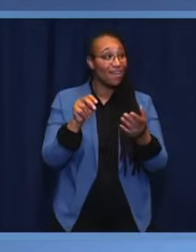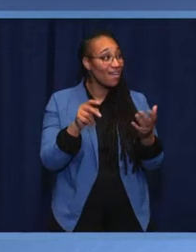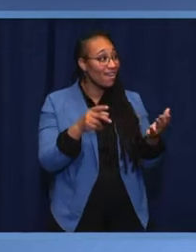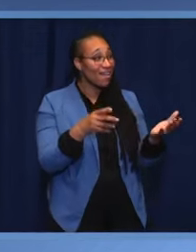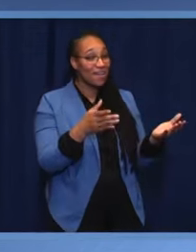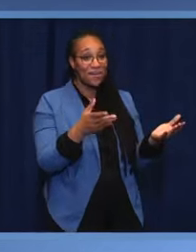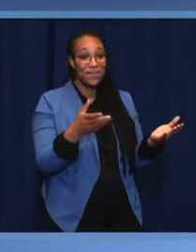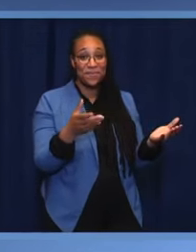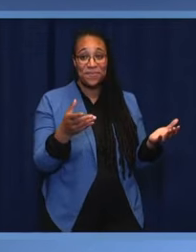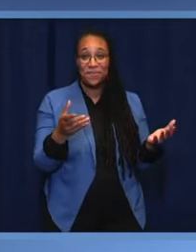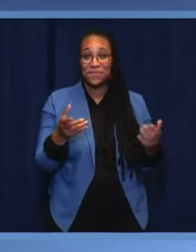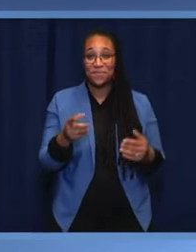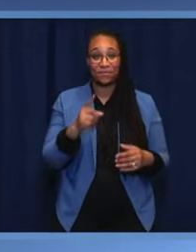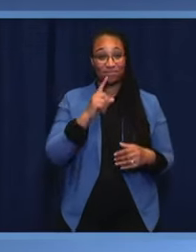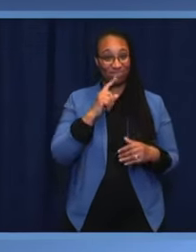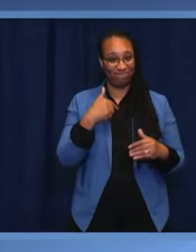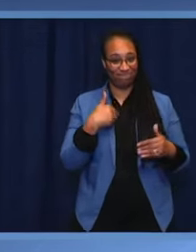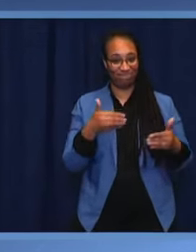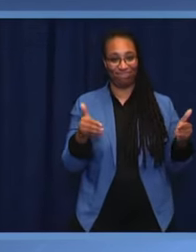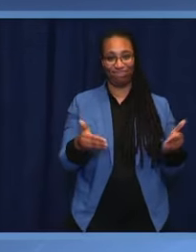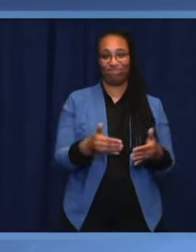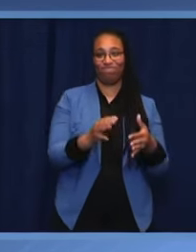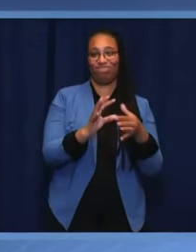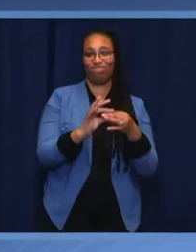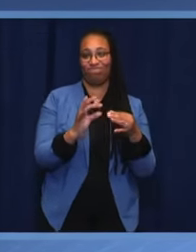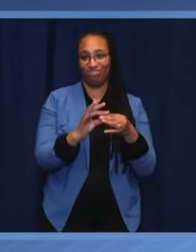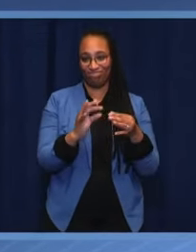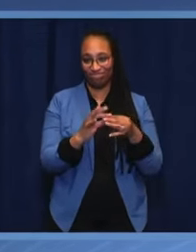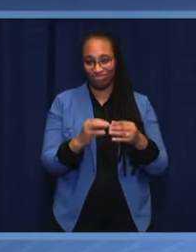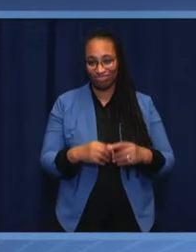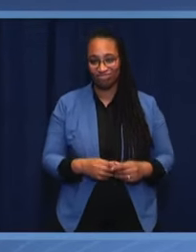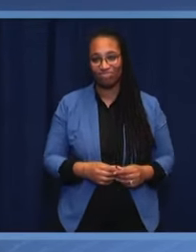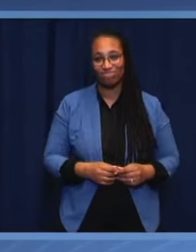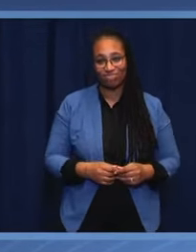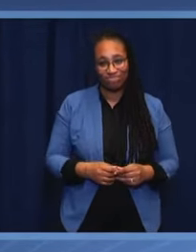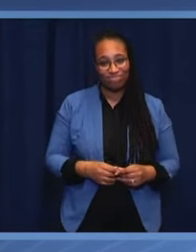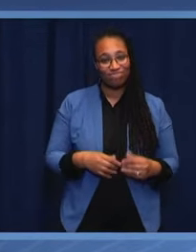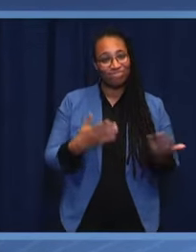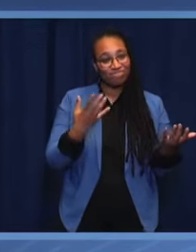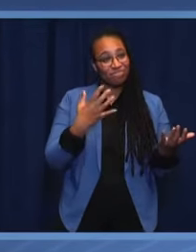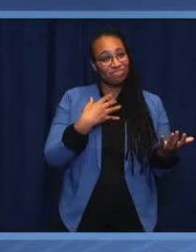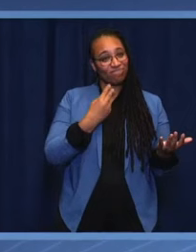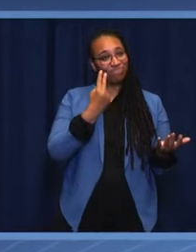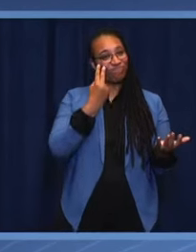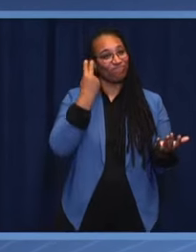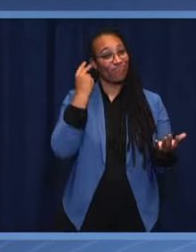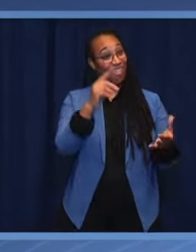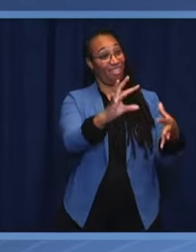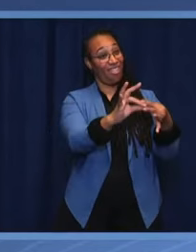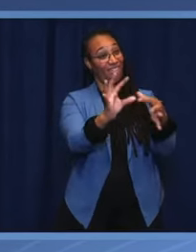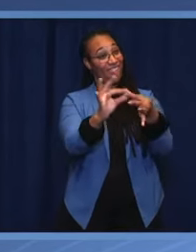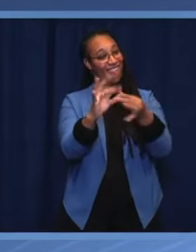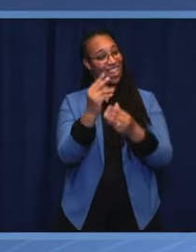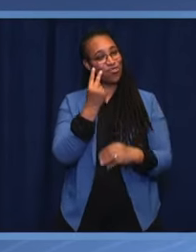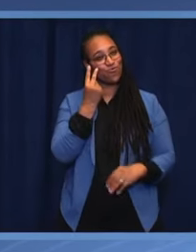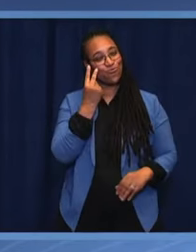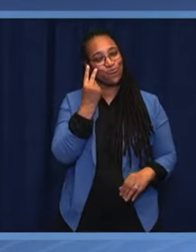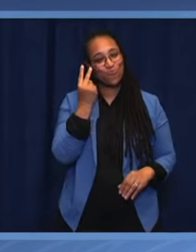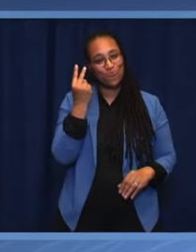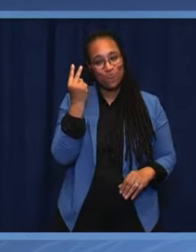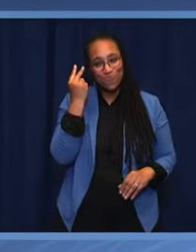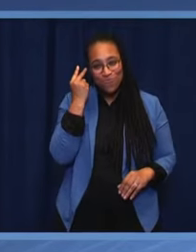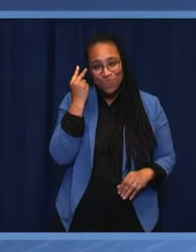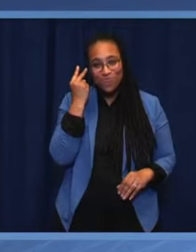my introduction with a few personal reflections on democracy. If I had to choose amongst the many